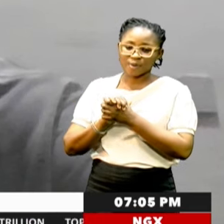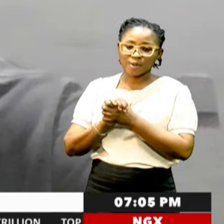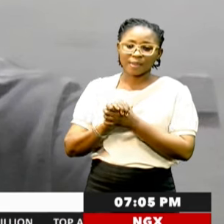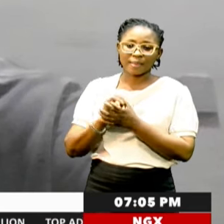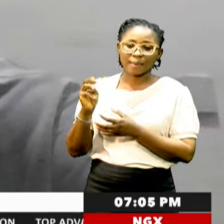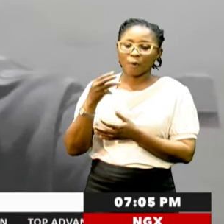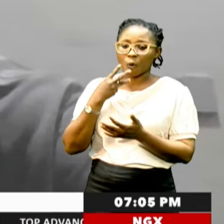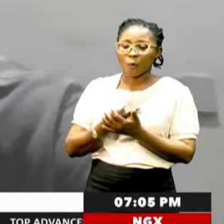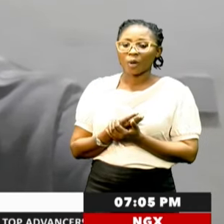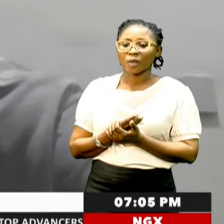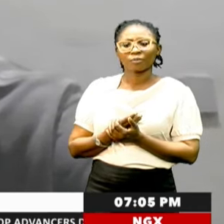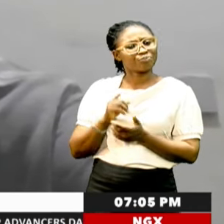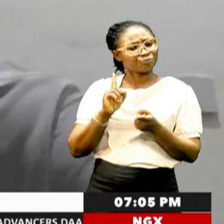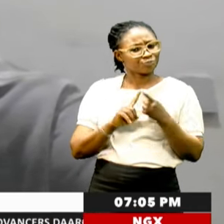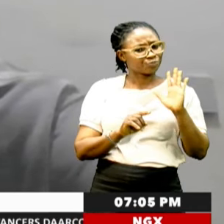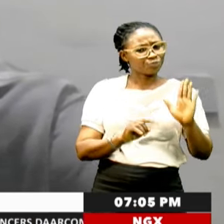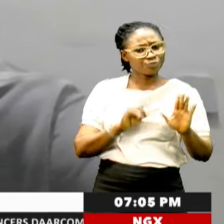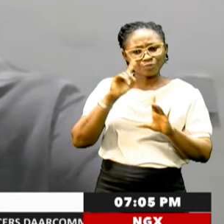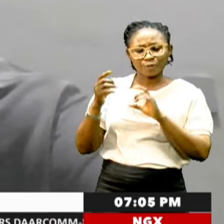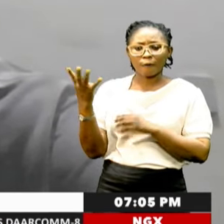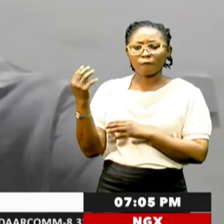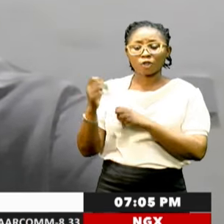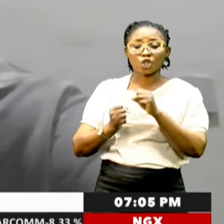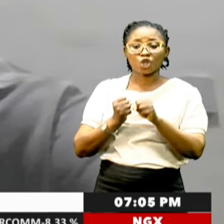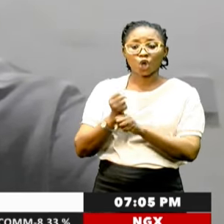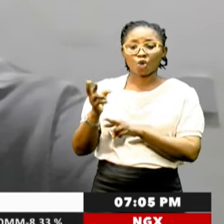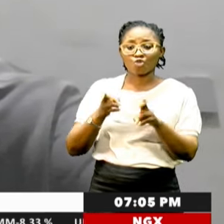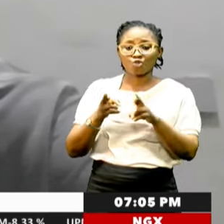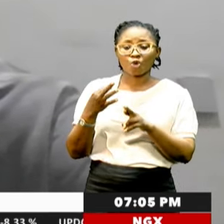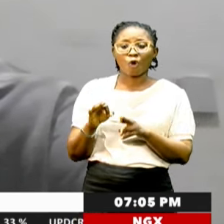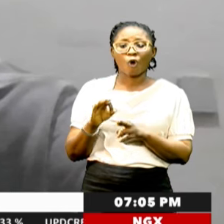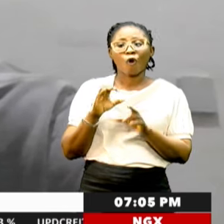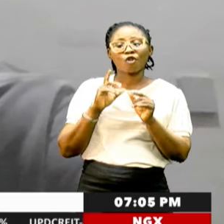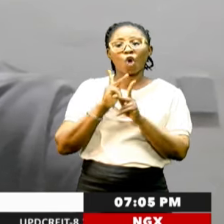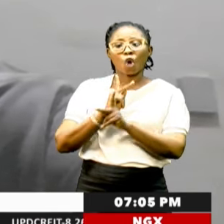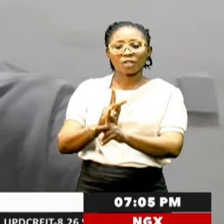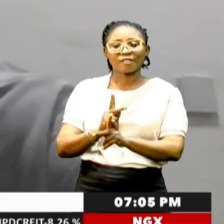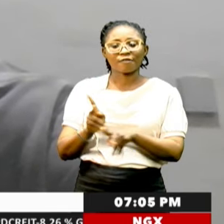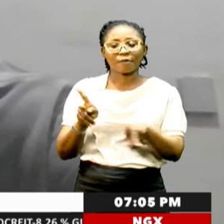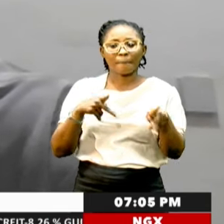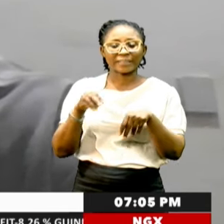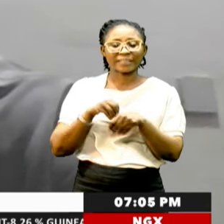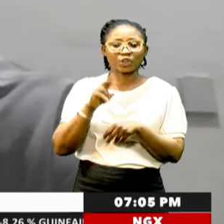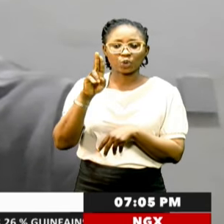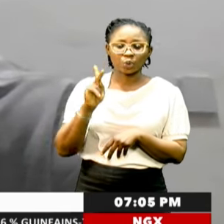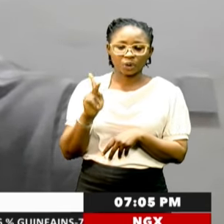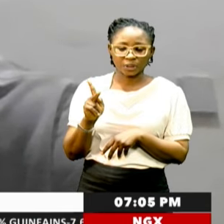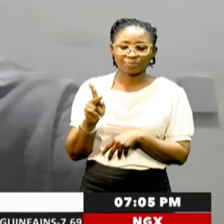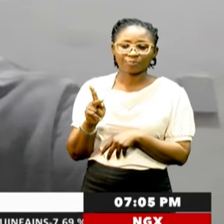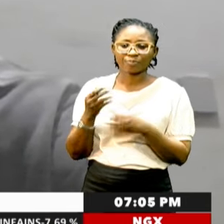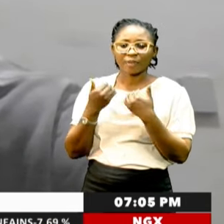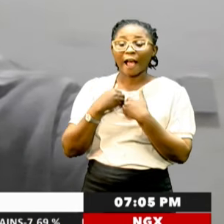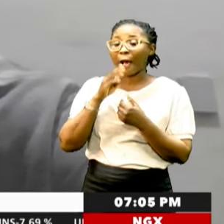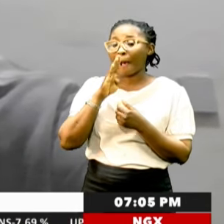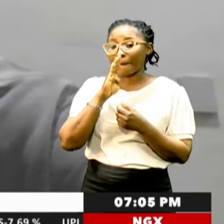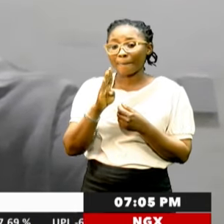Well, to your question, the 14-year rule of the Conservative Party in the United Kingdom has